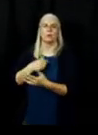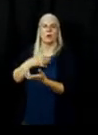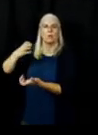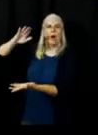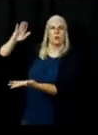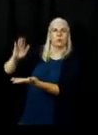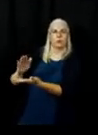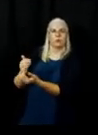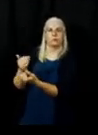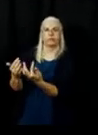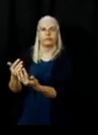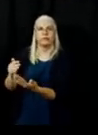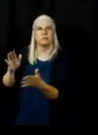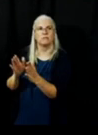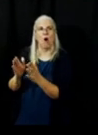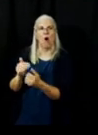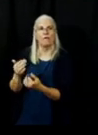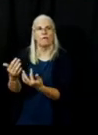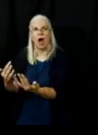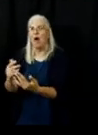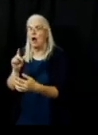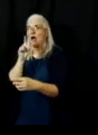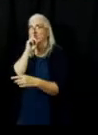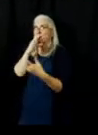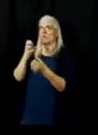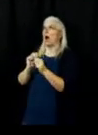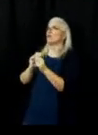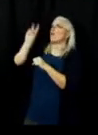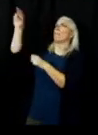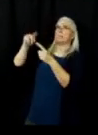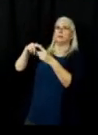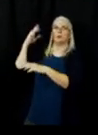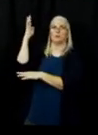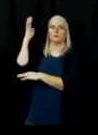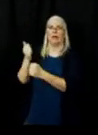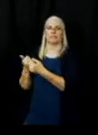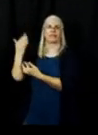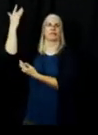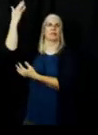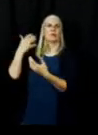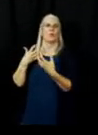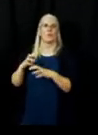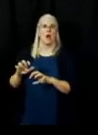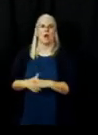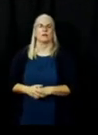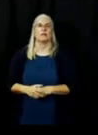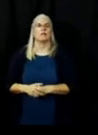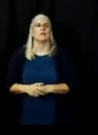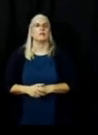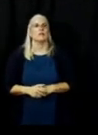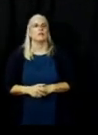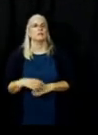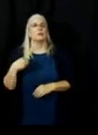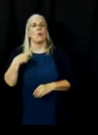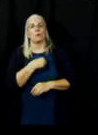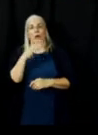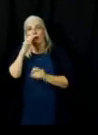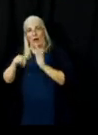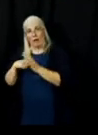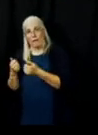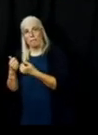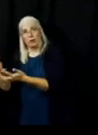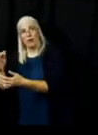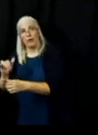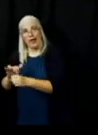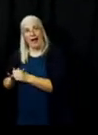brush so this will be another two nights as far as burning that piece of line that the folks in Quincy could see